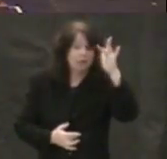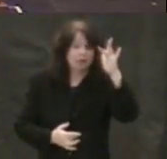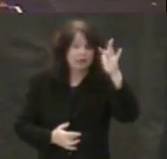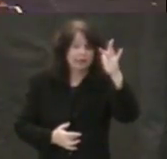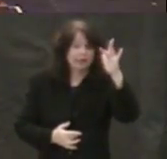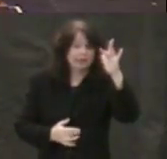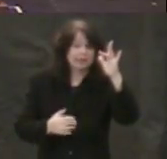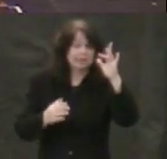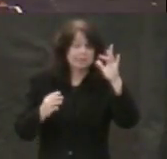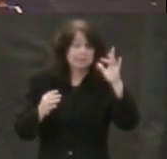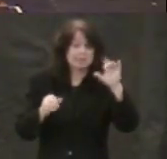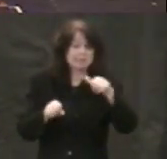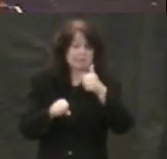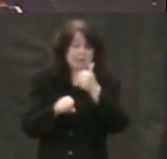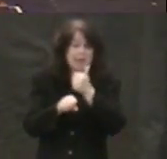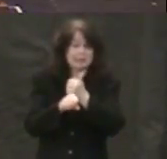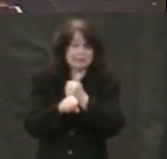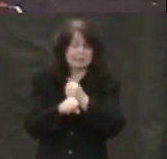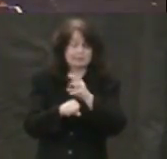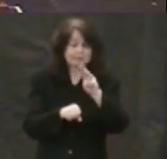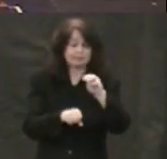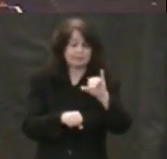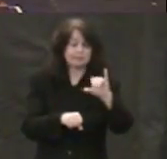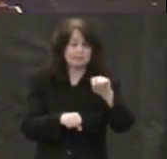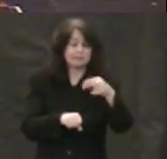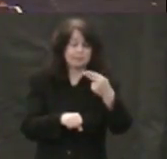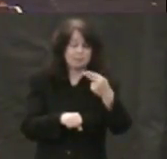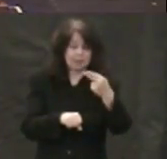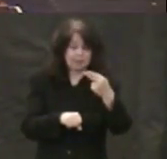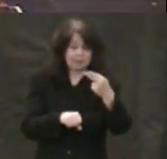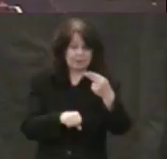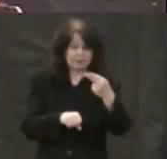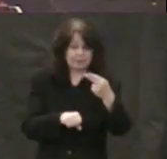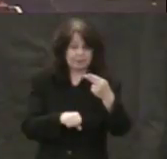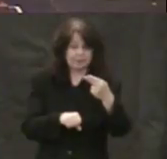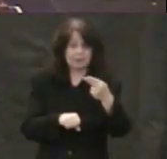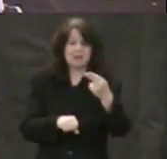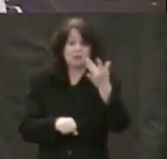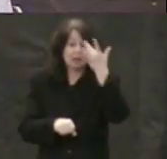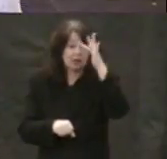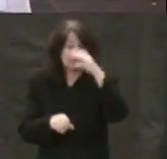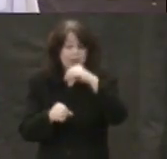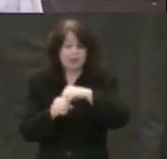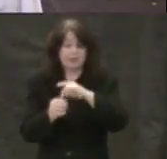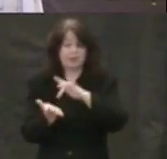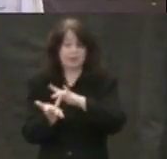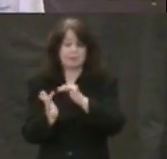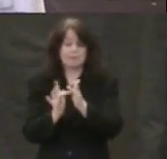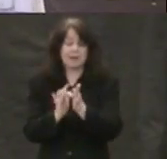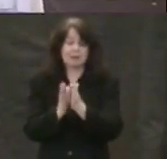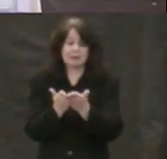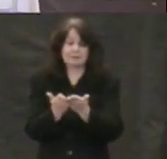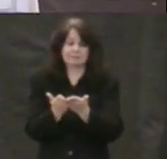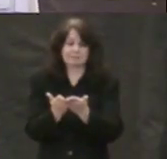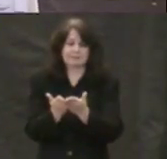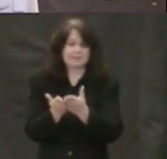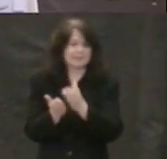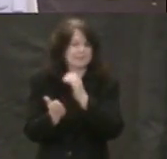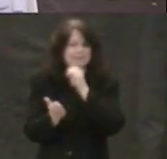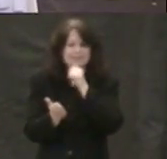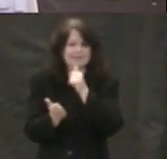myths. Being clever in the Bible doesn't really mean much.